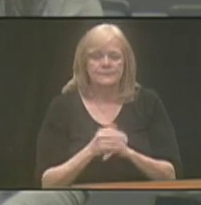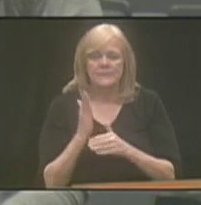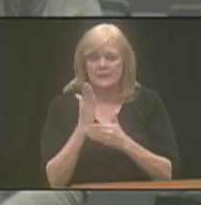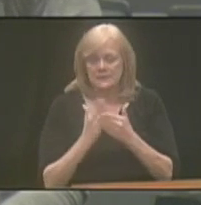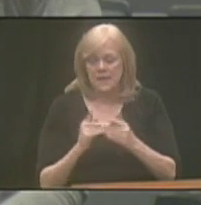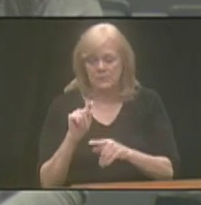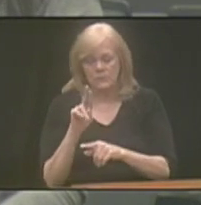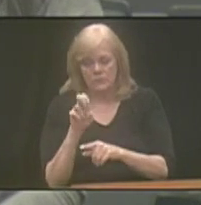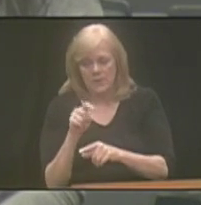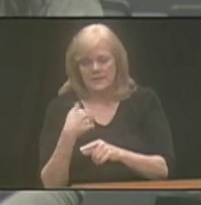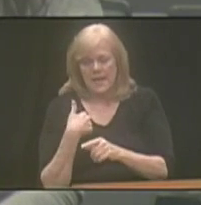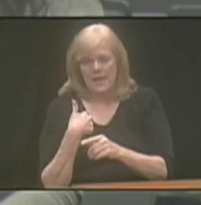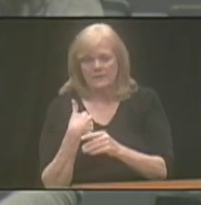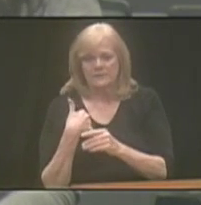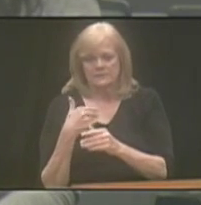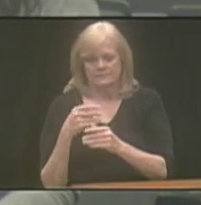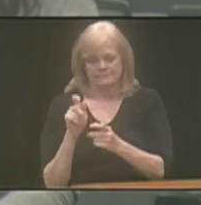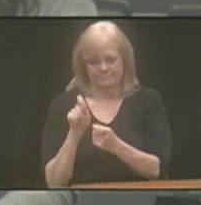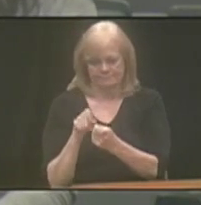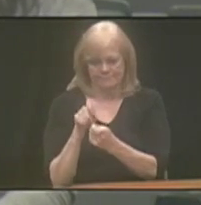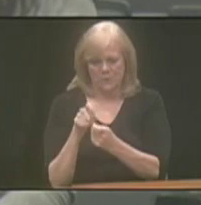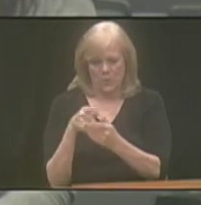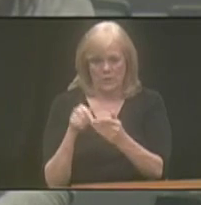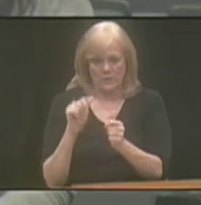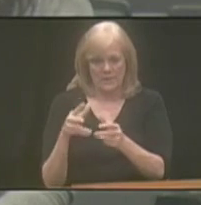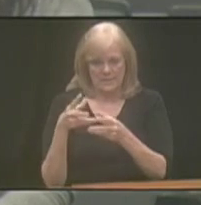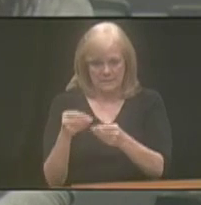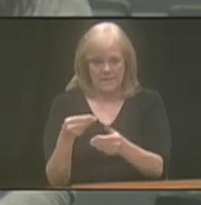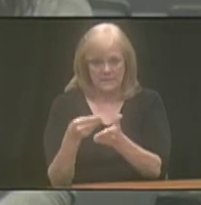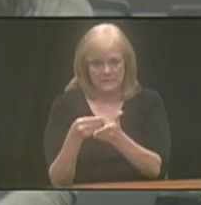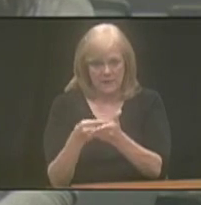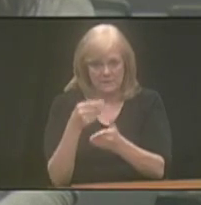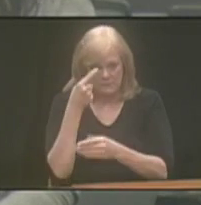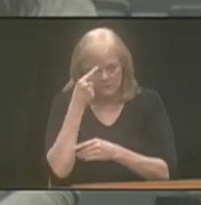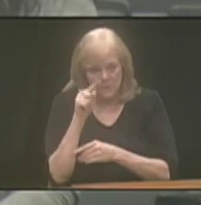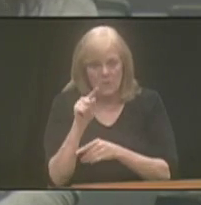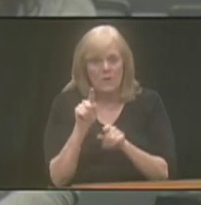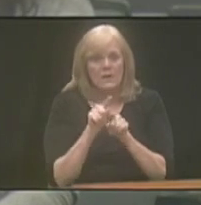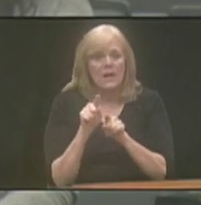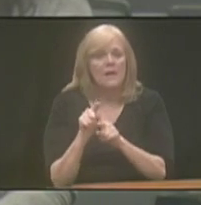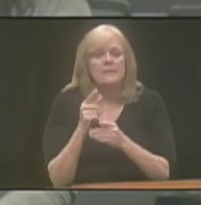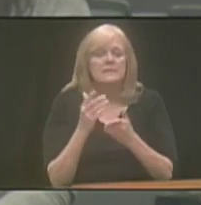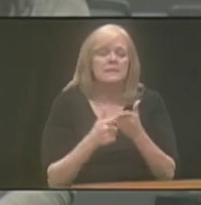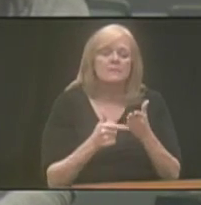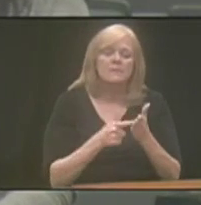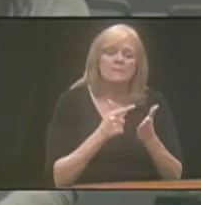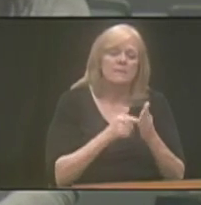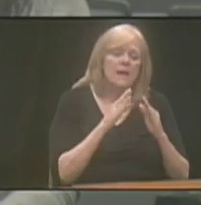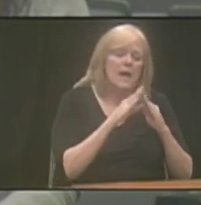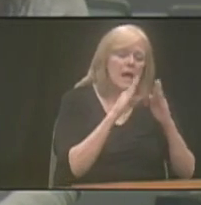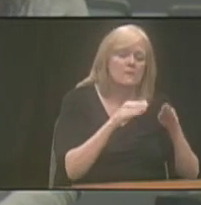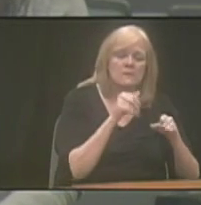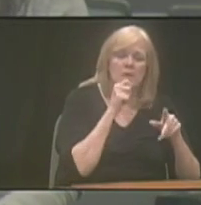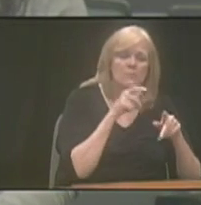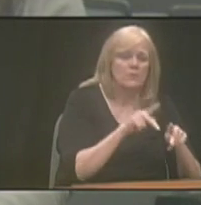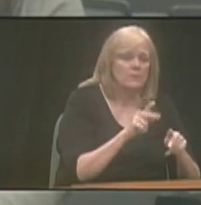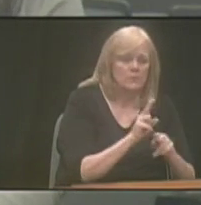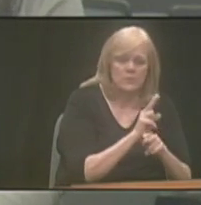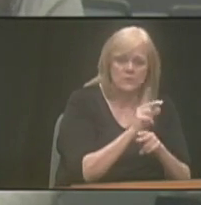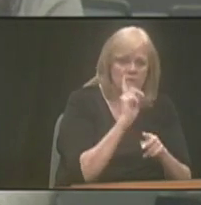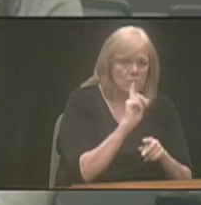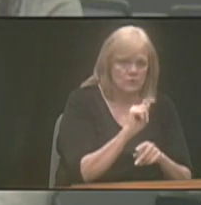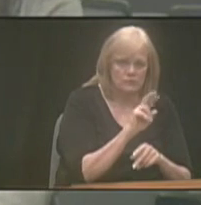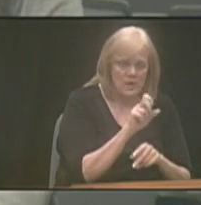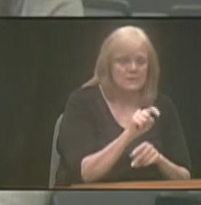Some trusts have stipulations on what you can spend funds for, such as sometimes housing is not permitted to be used from a trust,